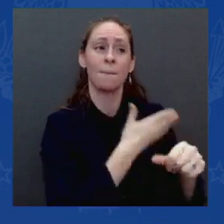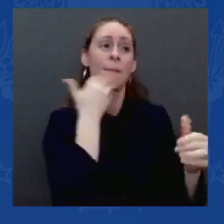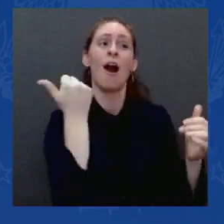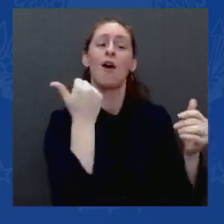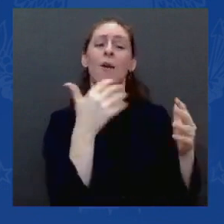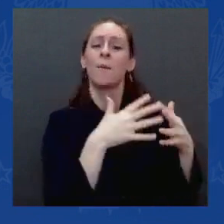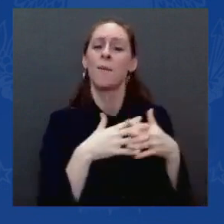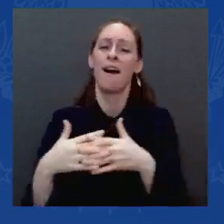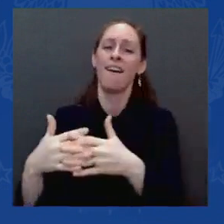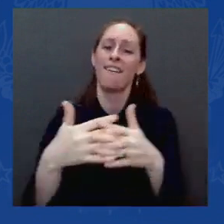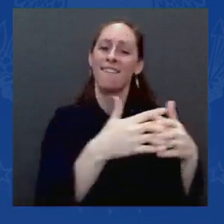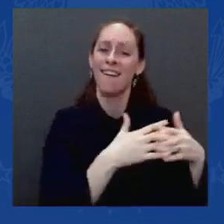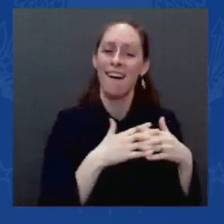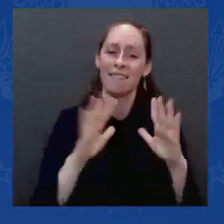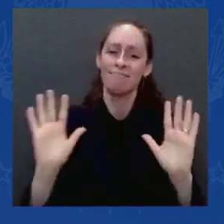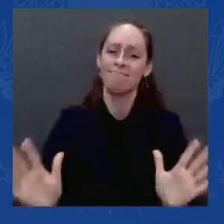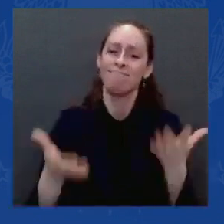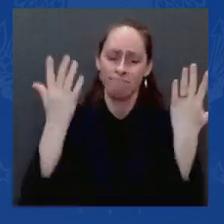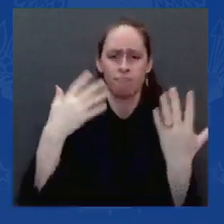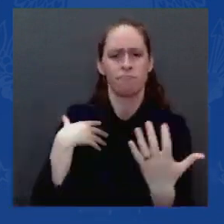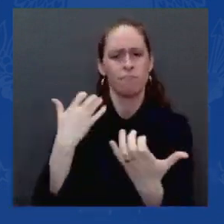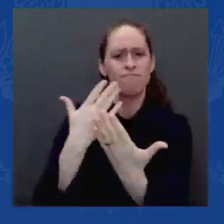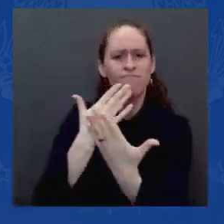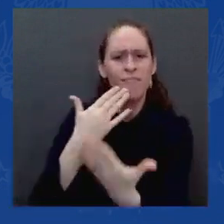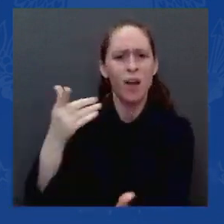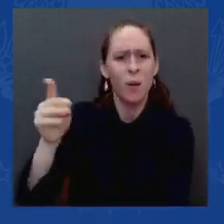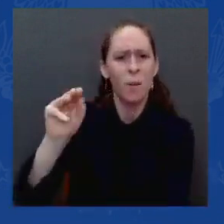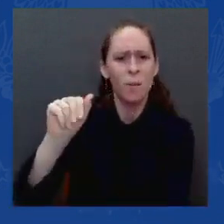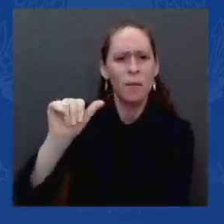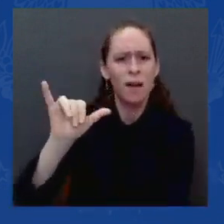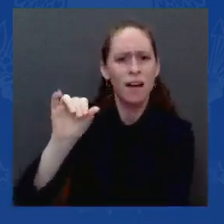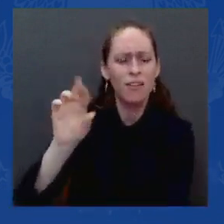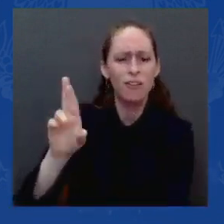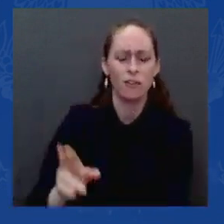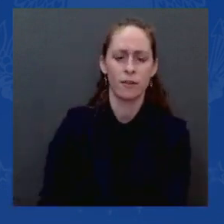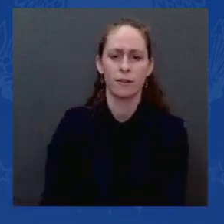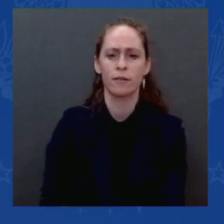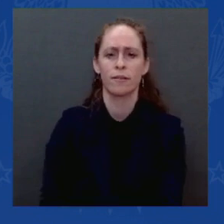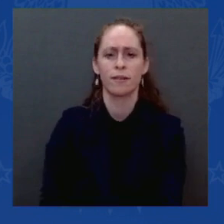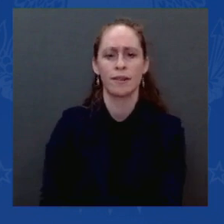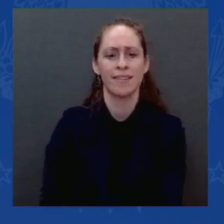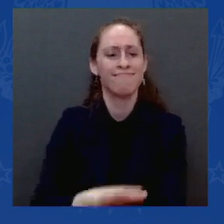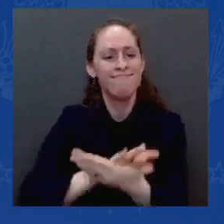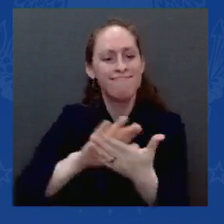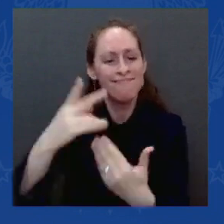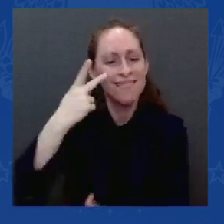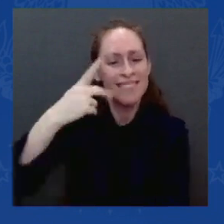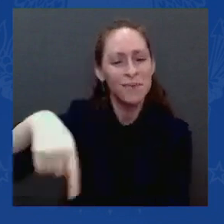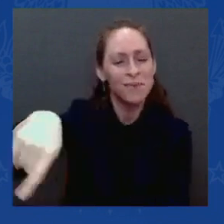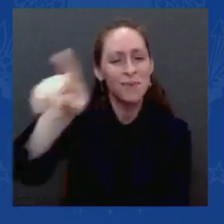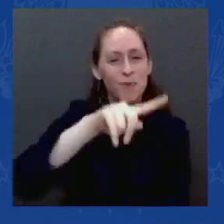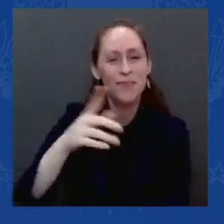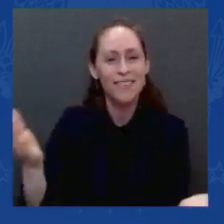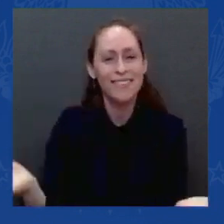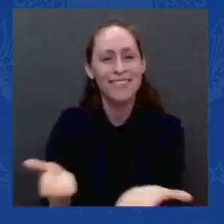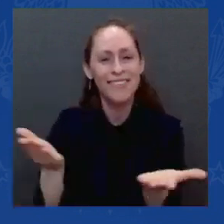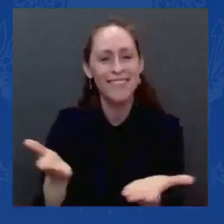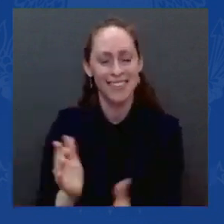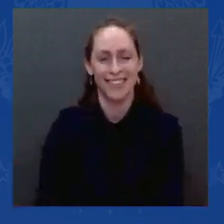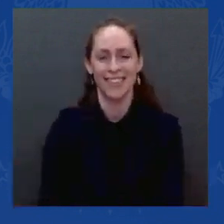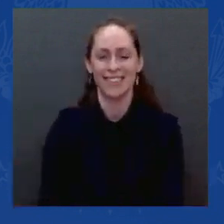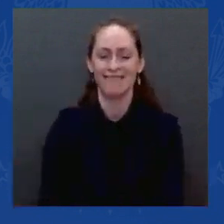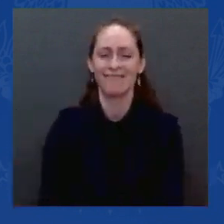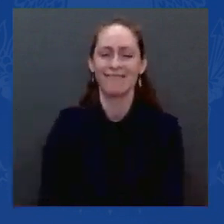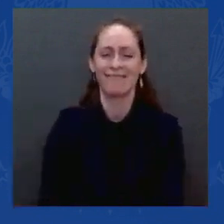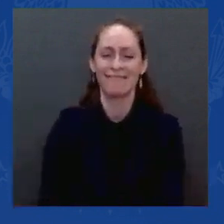Mr. Fitzgerald, great to see you again, pal. And it's good to be here with so many outstanding folks, particularly the governor, Lieutenant Governor